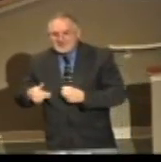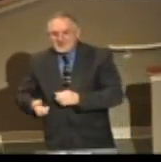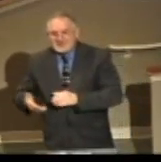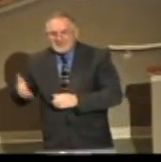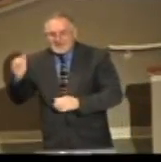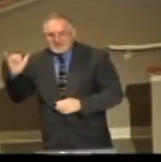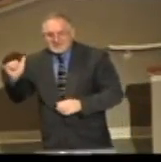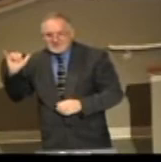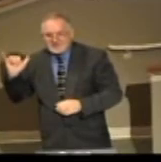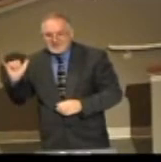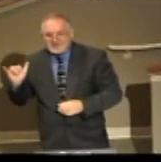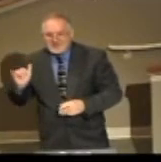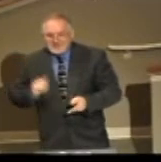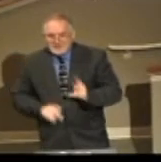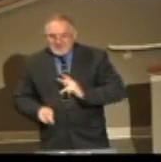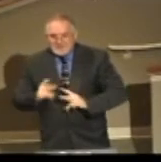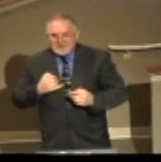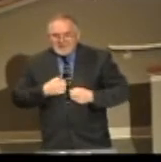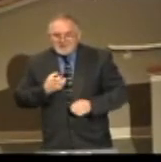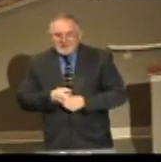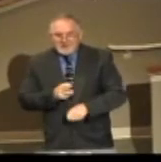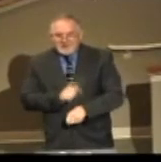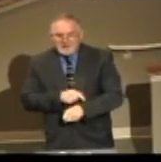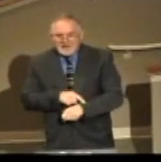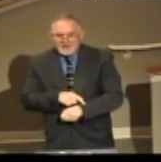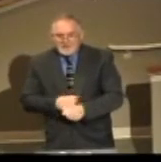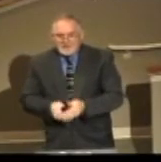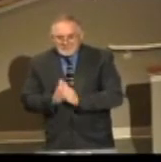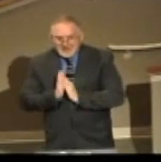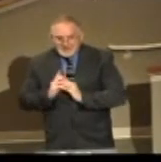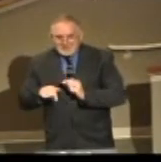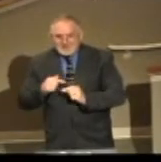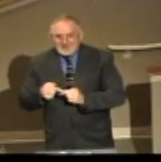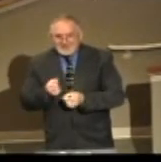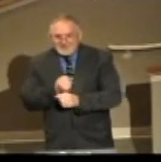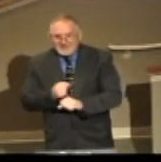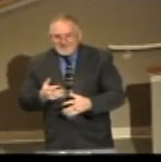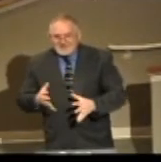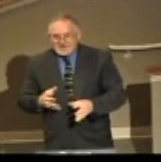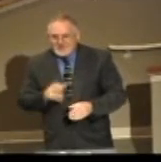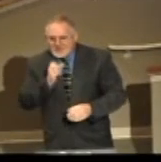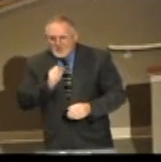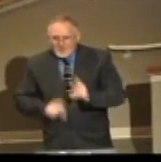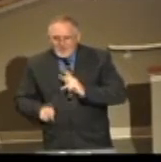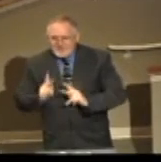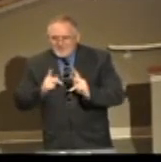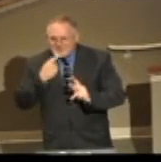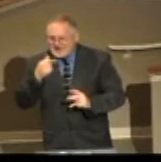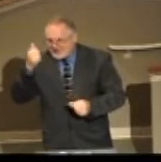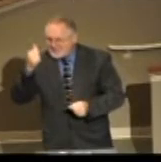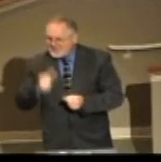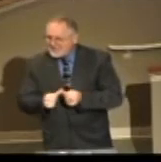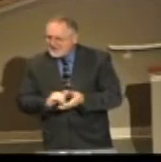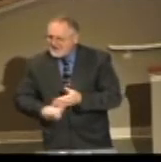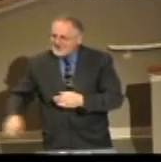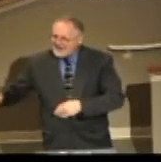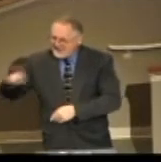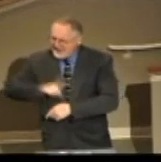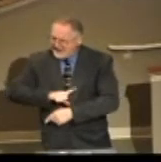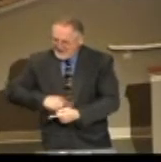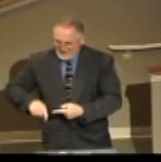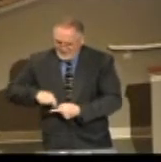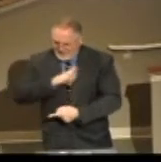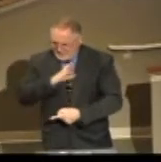just having a rough time. But when you ask them about their salvation, the older people would start smiling and say, I remember that day when Christ saved me.